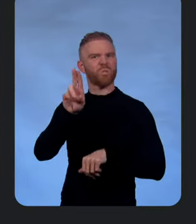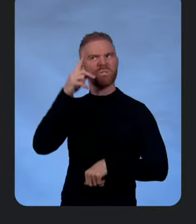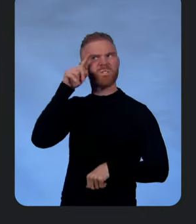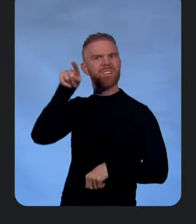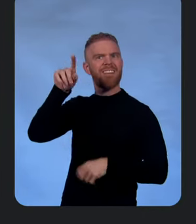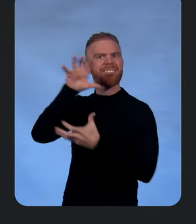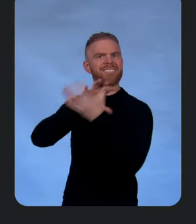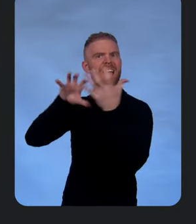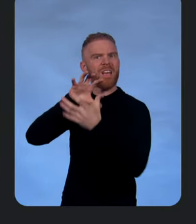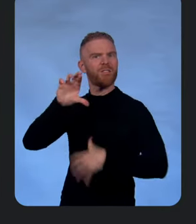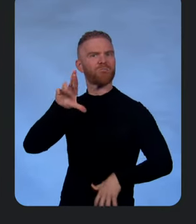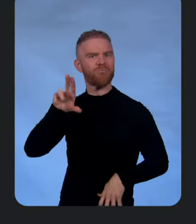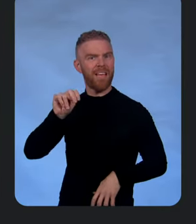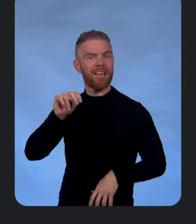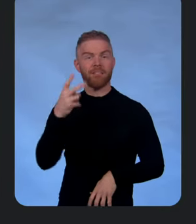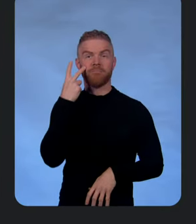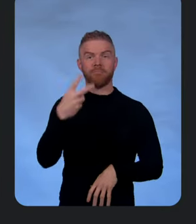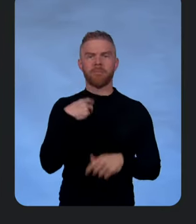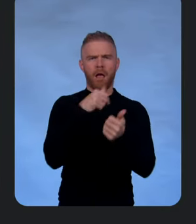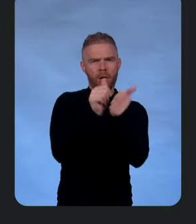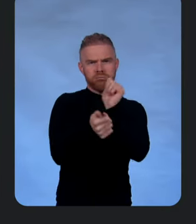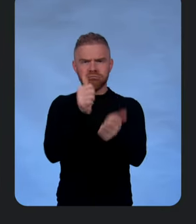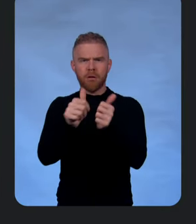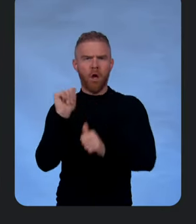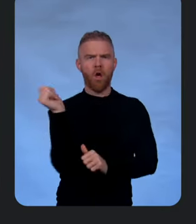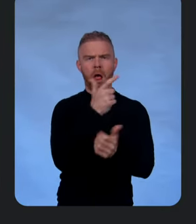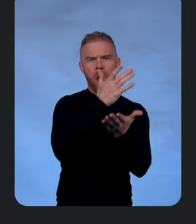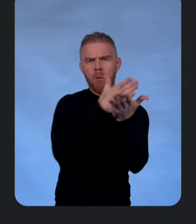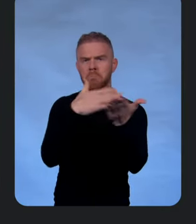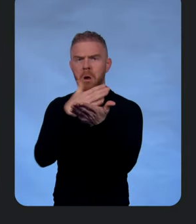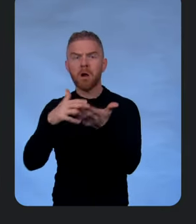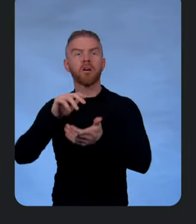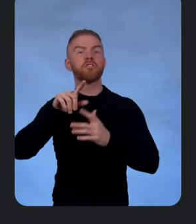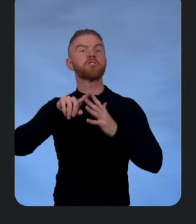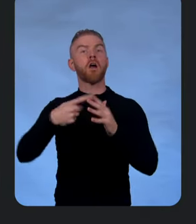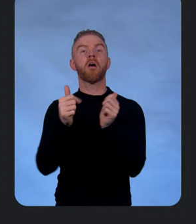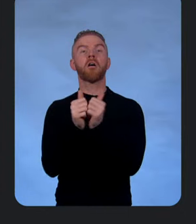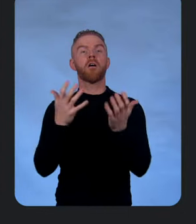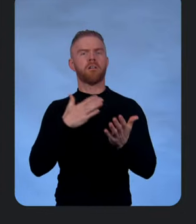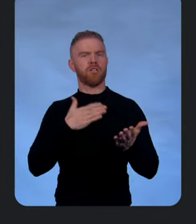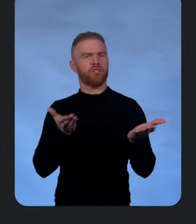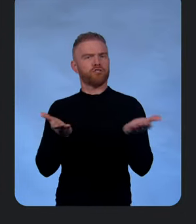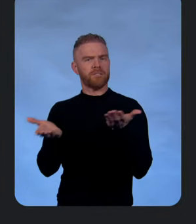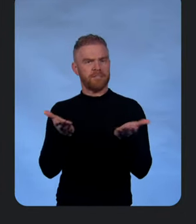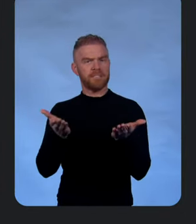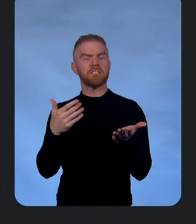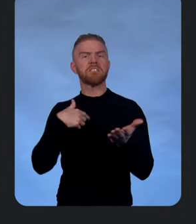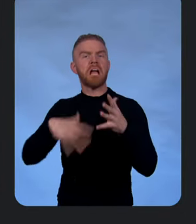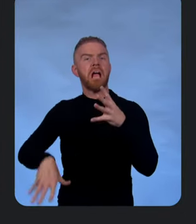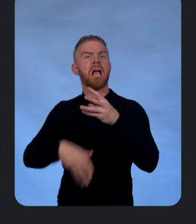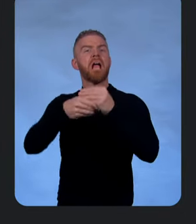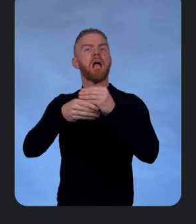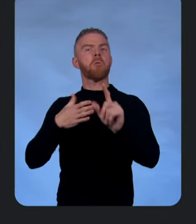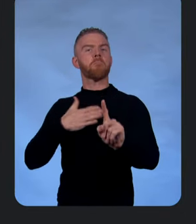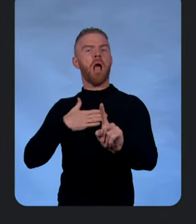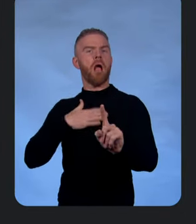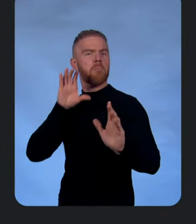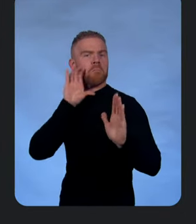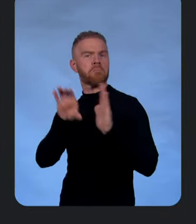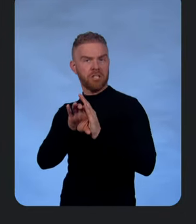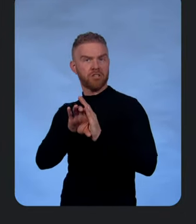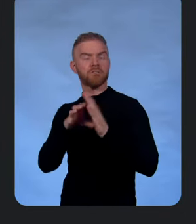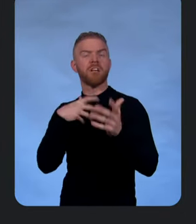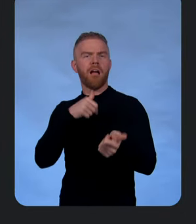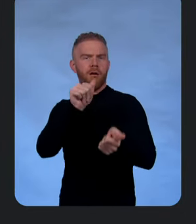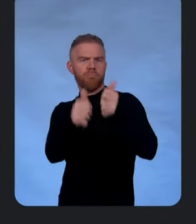See how I then configure each component here, starting with my service where I can add my own image and then configure